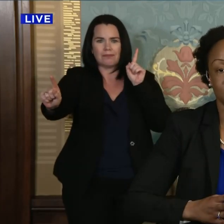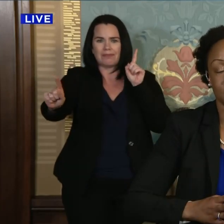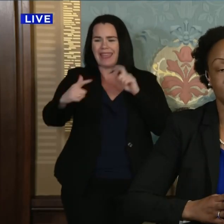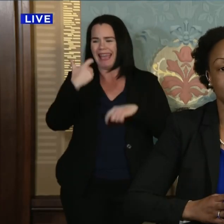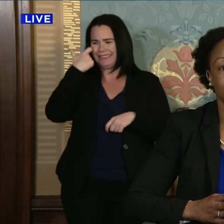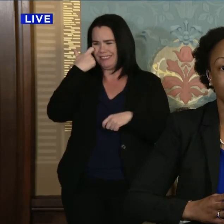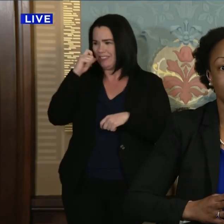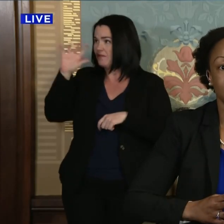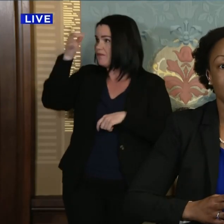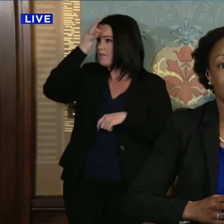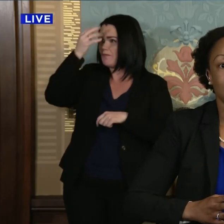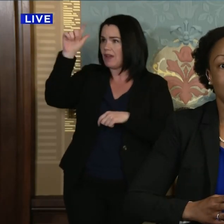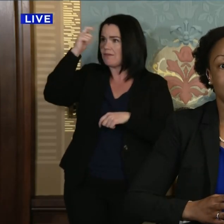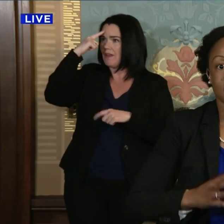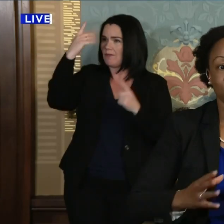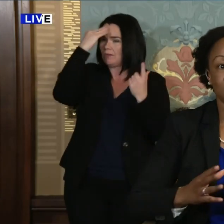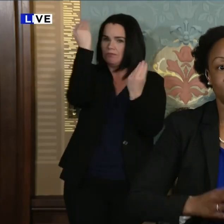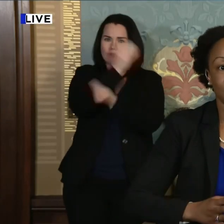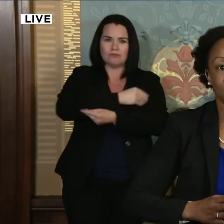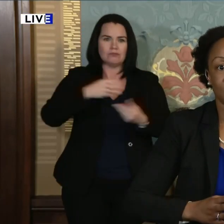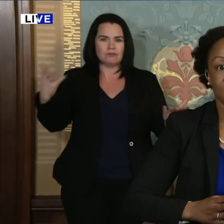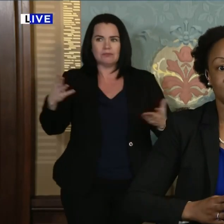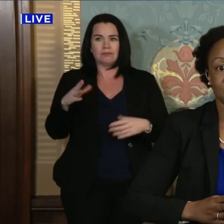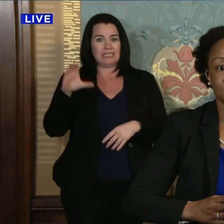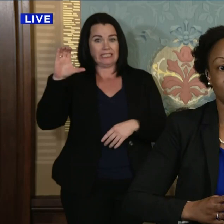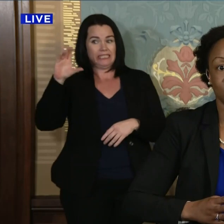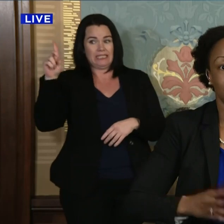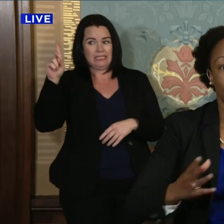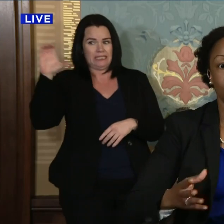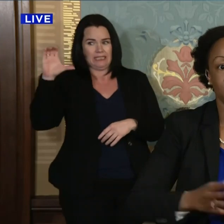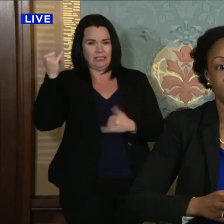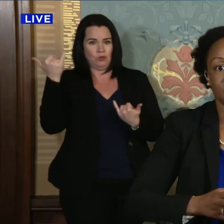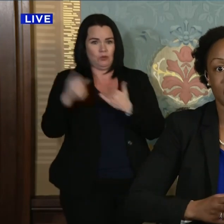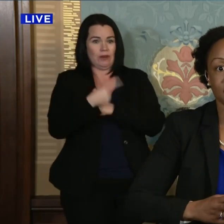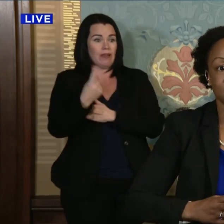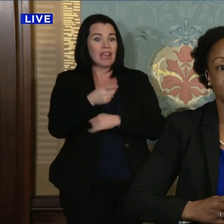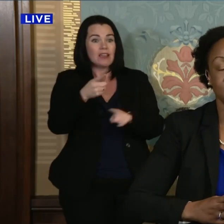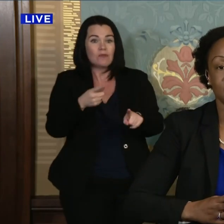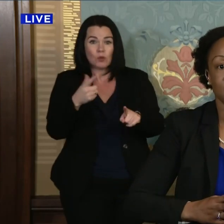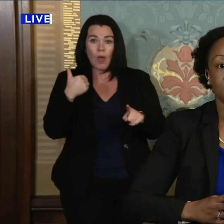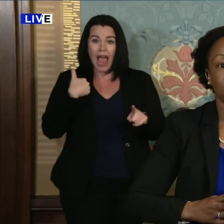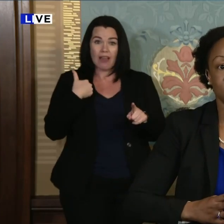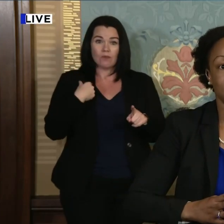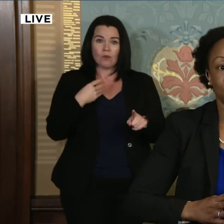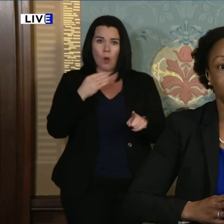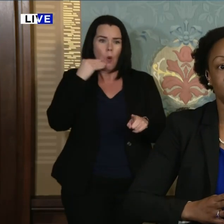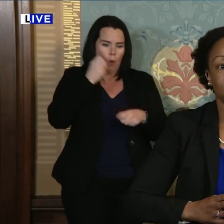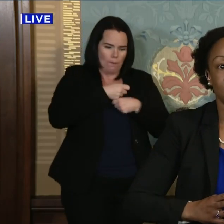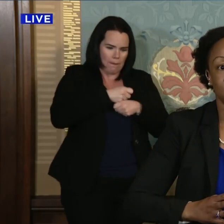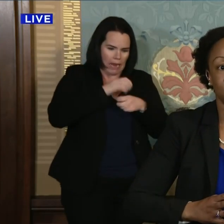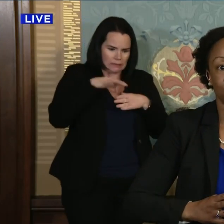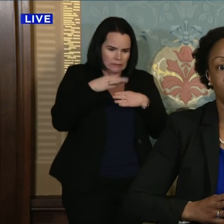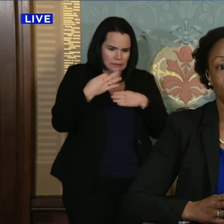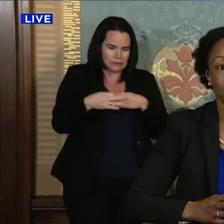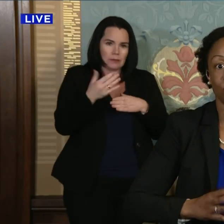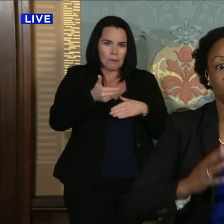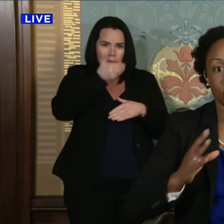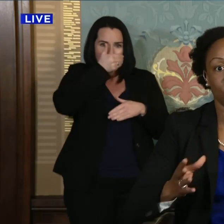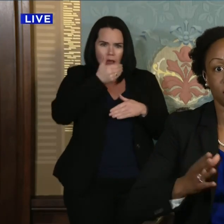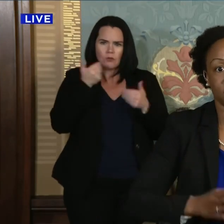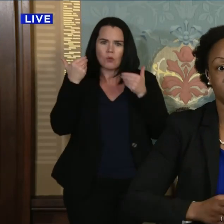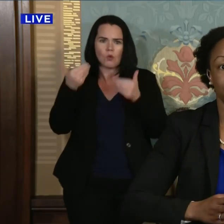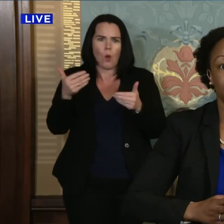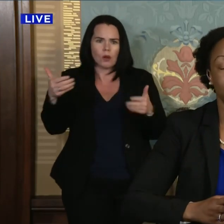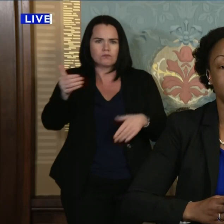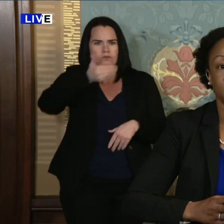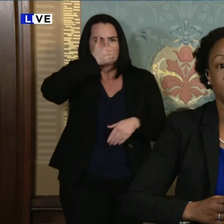government, the CDC today. Uh, if people have access to a homemade mask, then, you know, it's probably a good idea to wear one. We